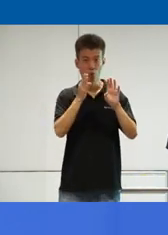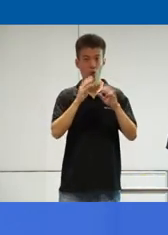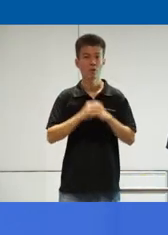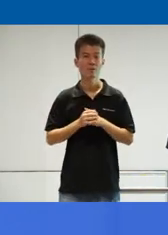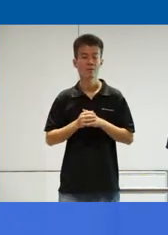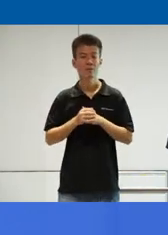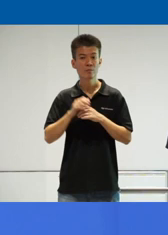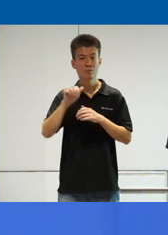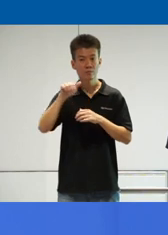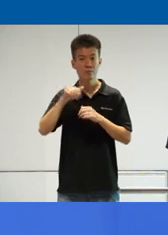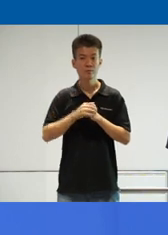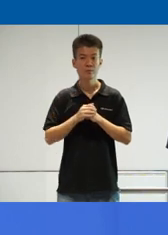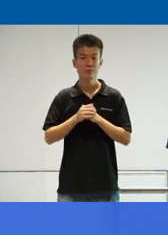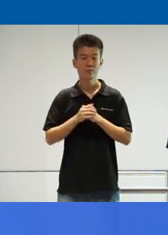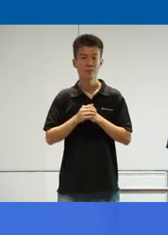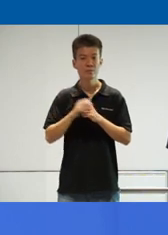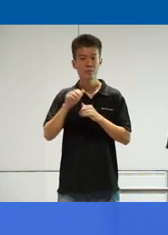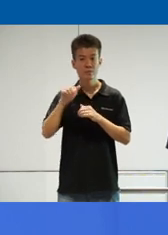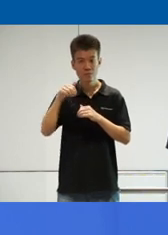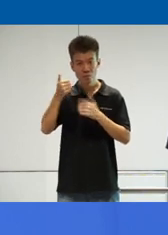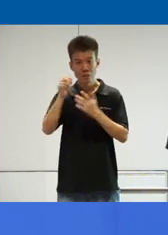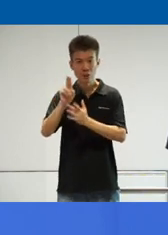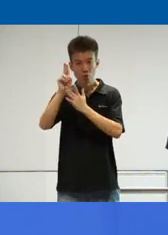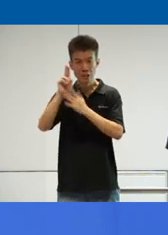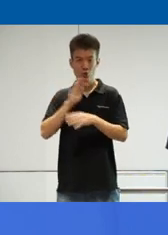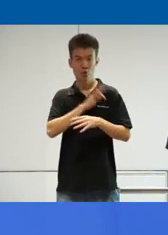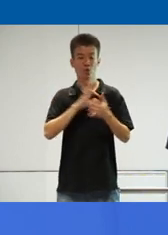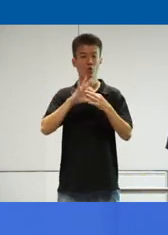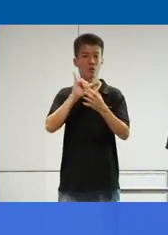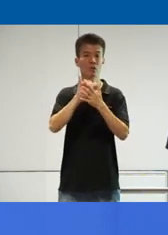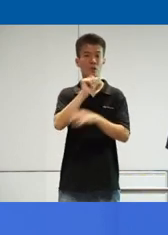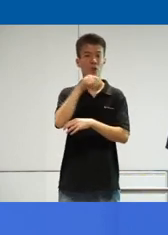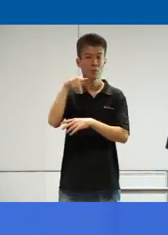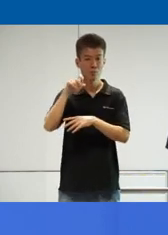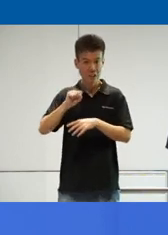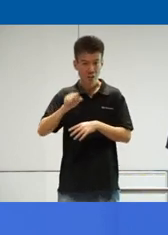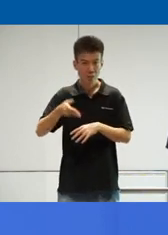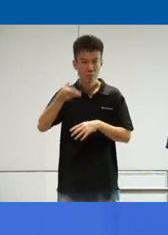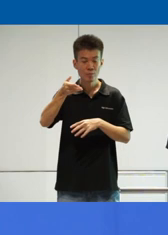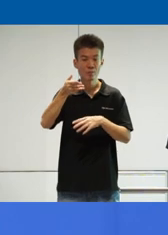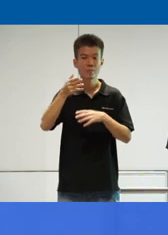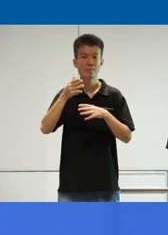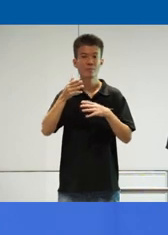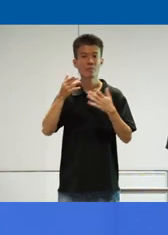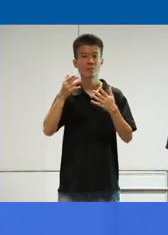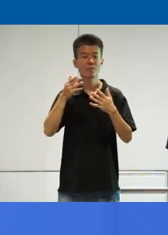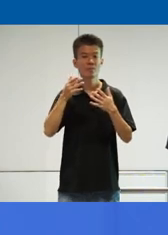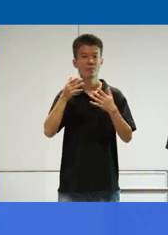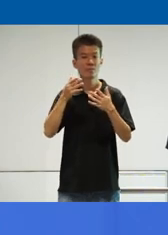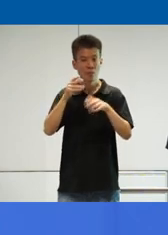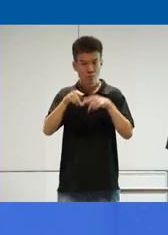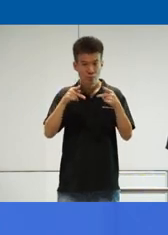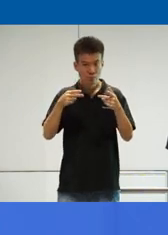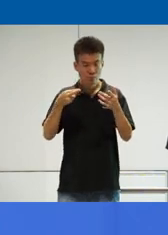And another unique feature of the app is that it provides a vehicle arrival